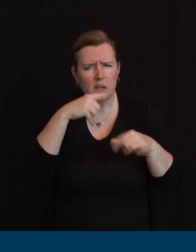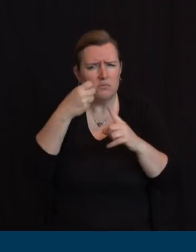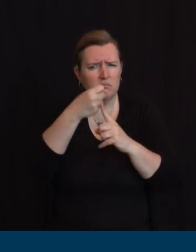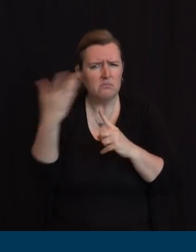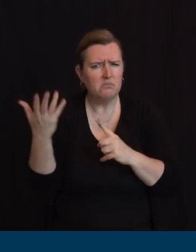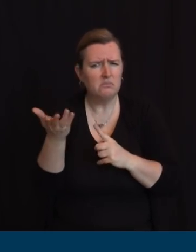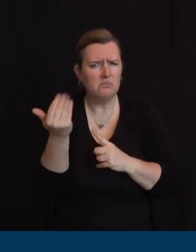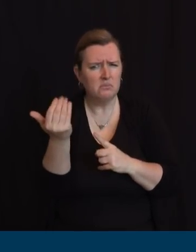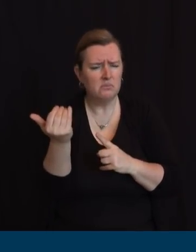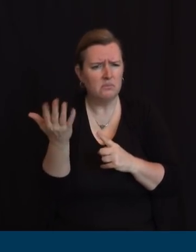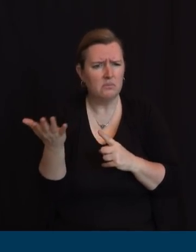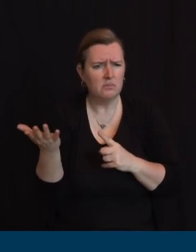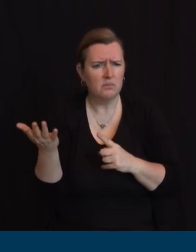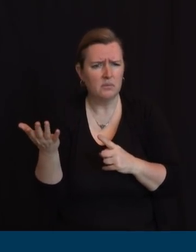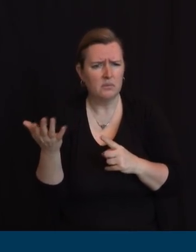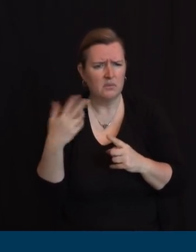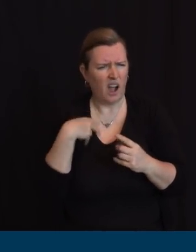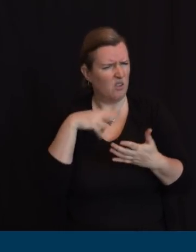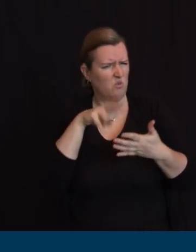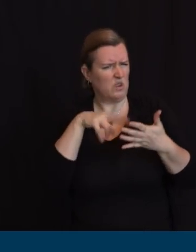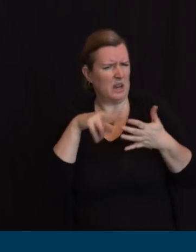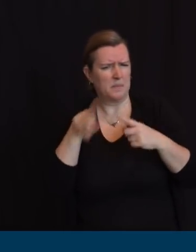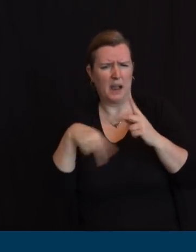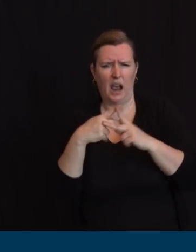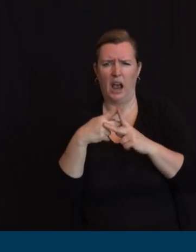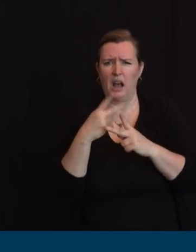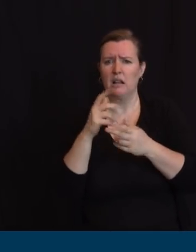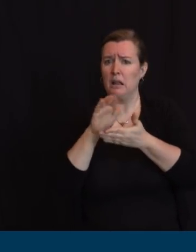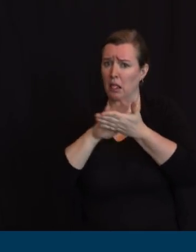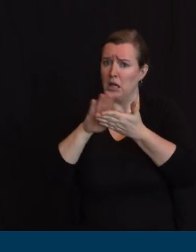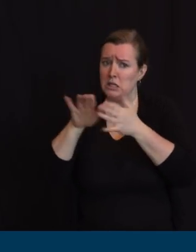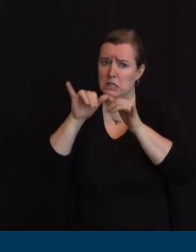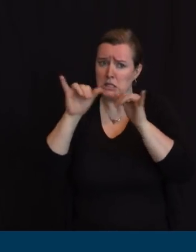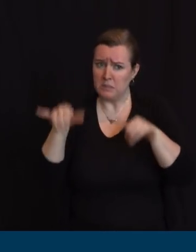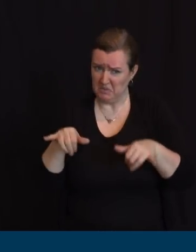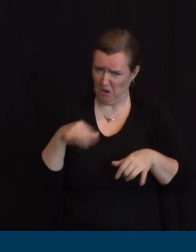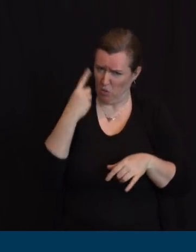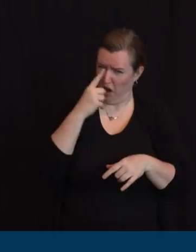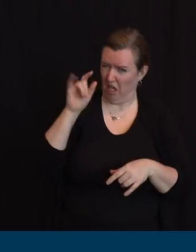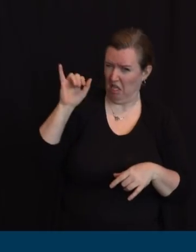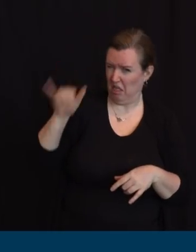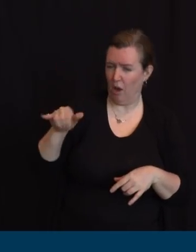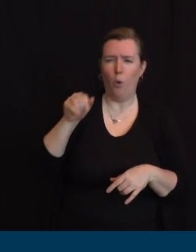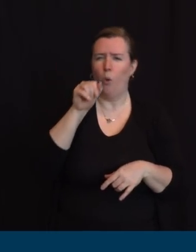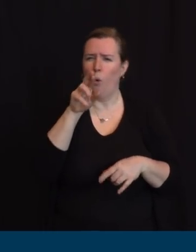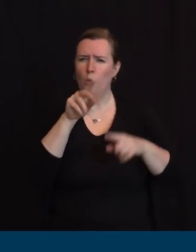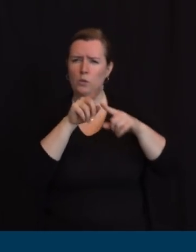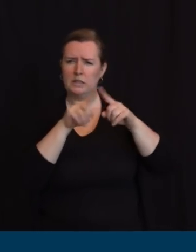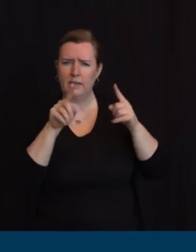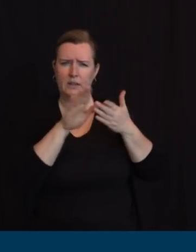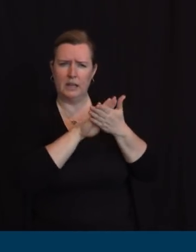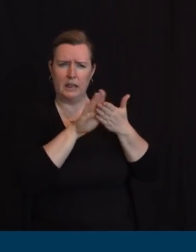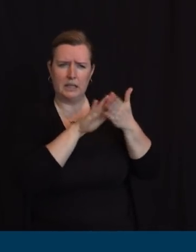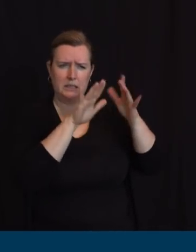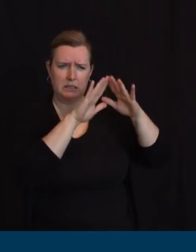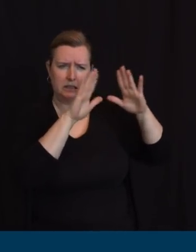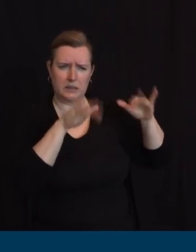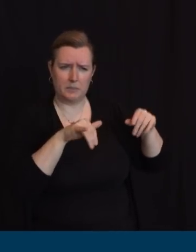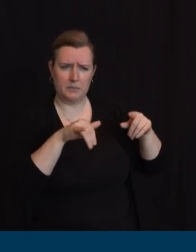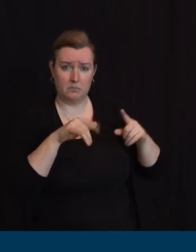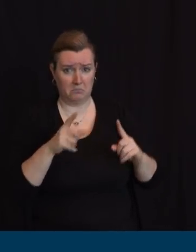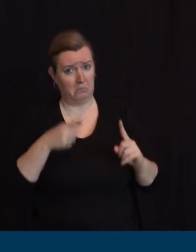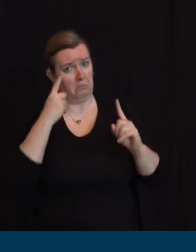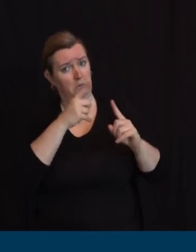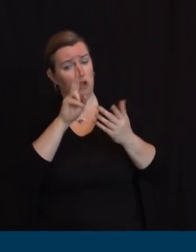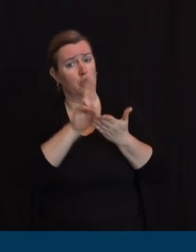might this be expanded for the whole state because obviously this is a very big issue and you've got everybody